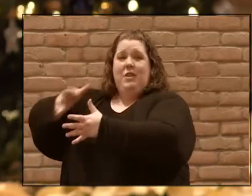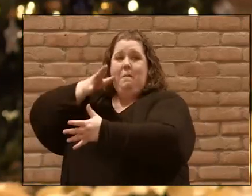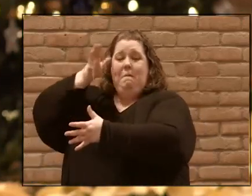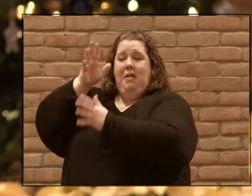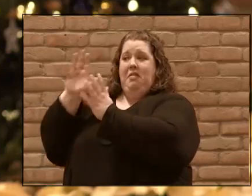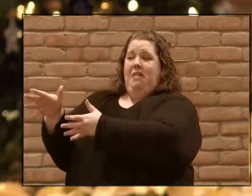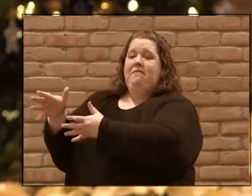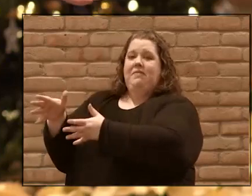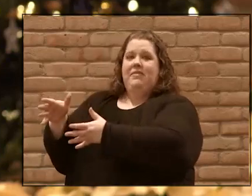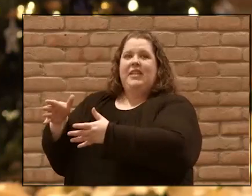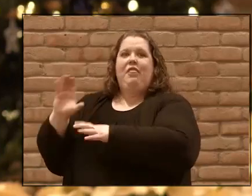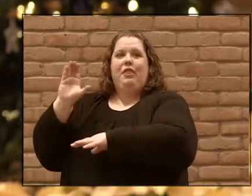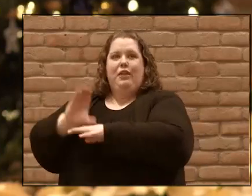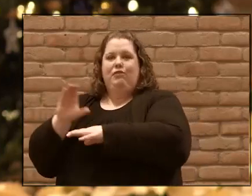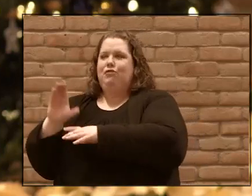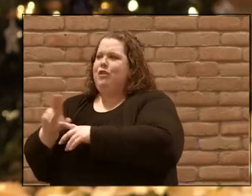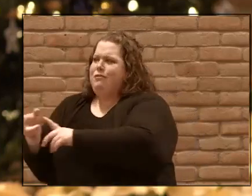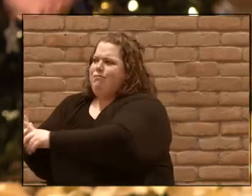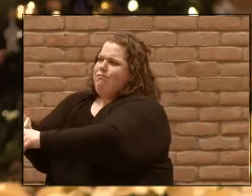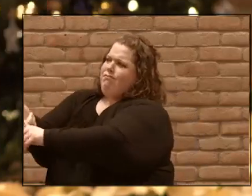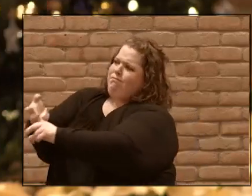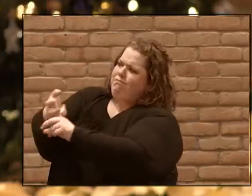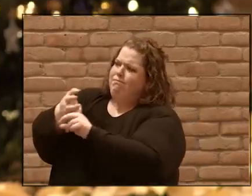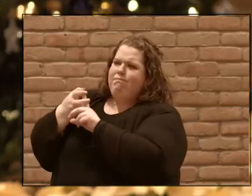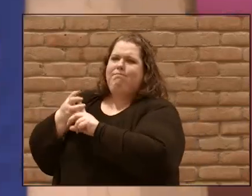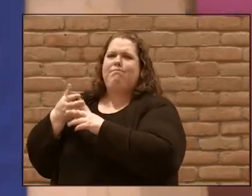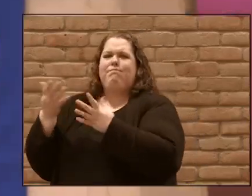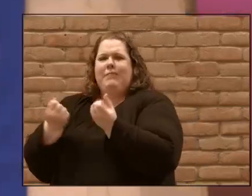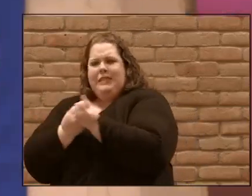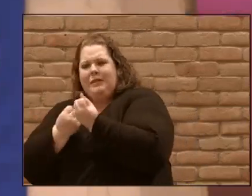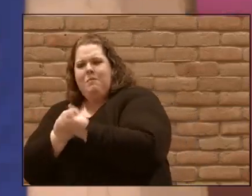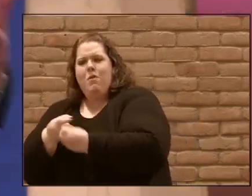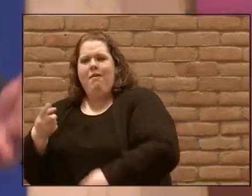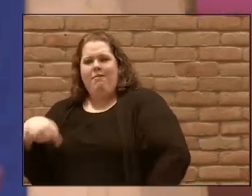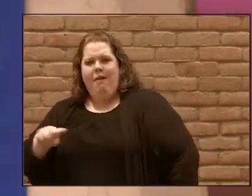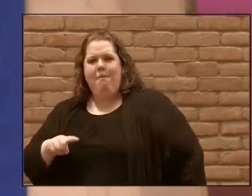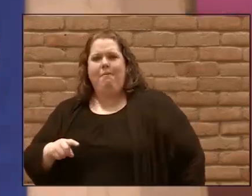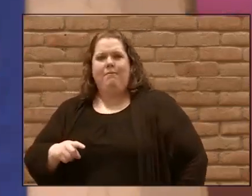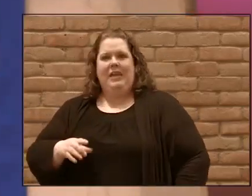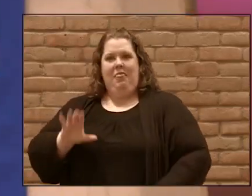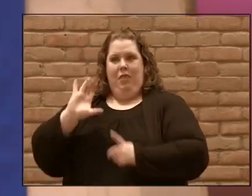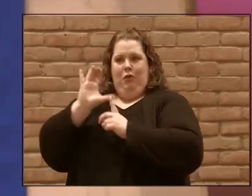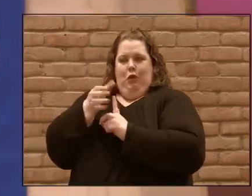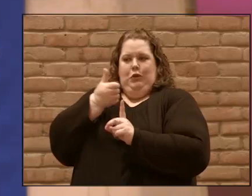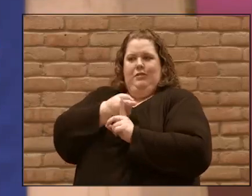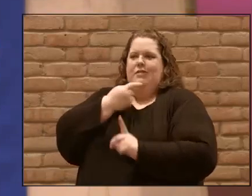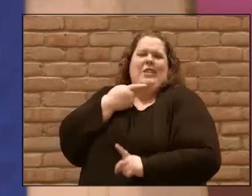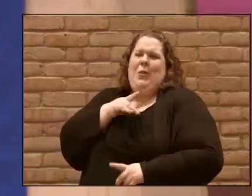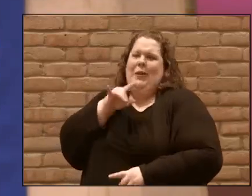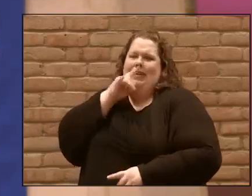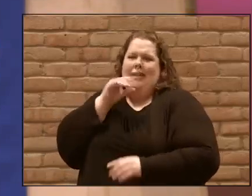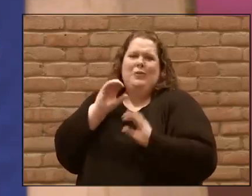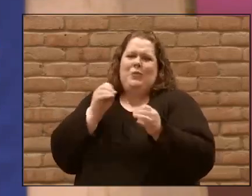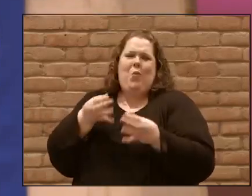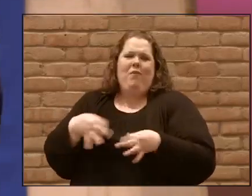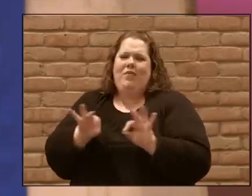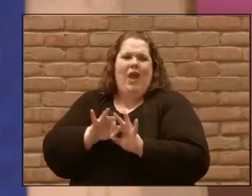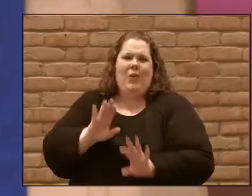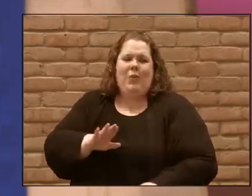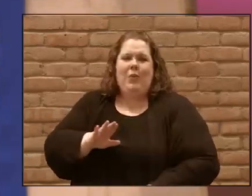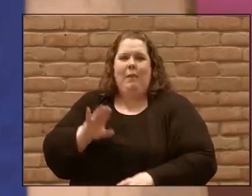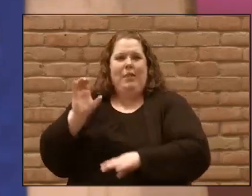culture was saying, kids don't have value, why are you doing that? And it was counter-cultural. And they cared for